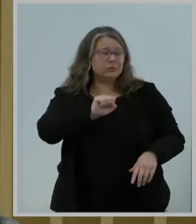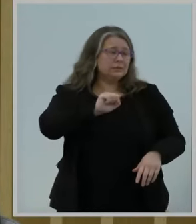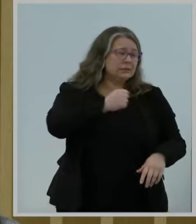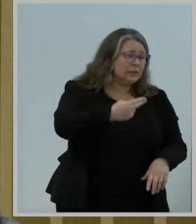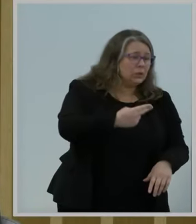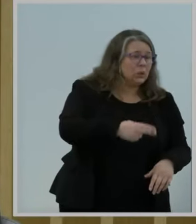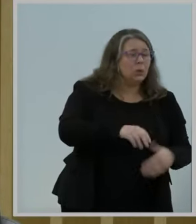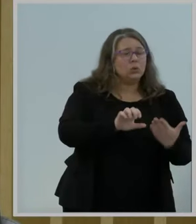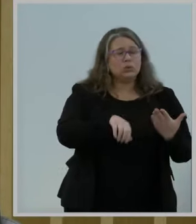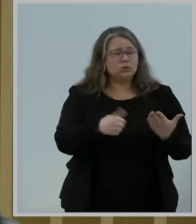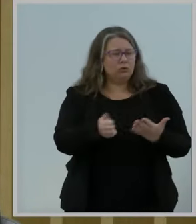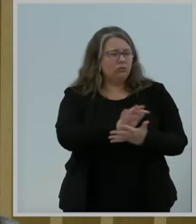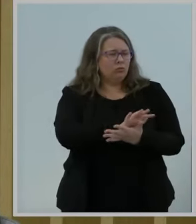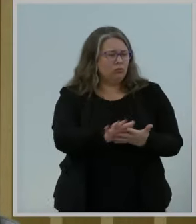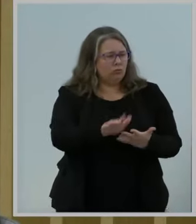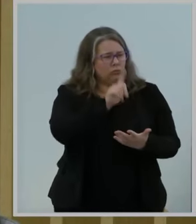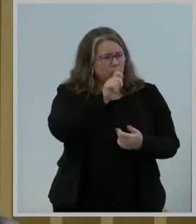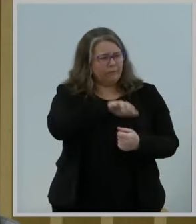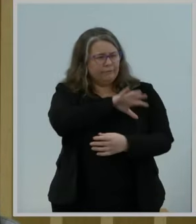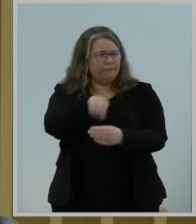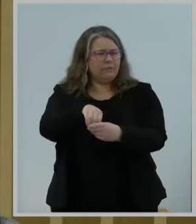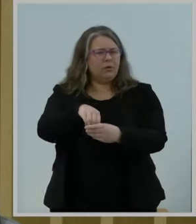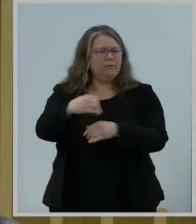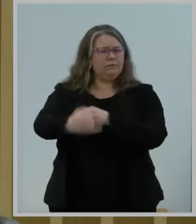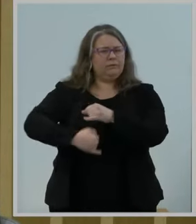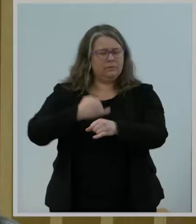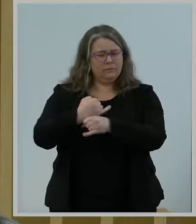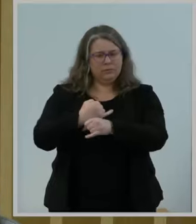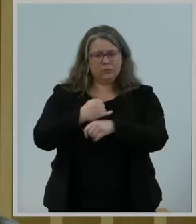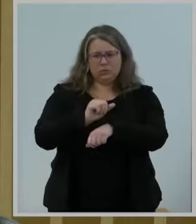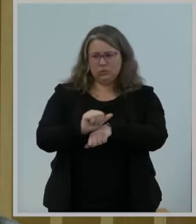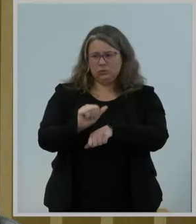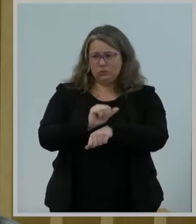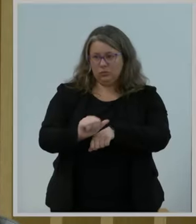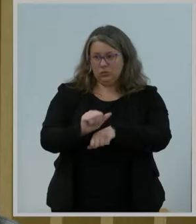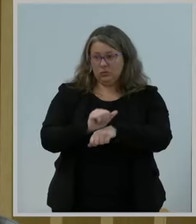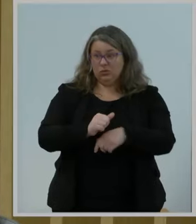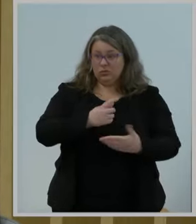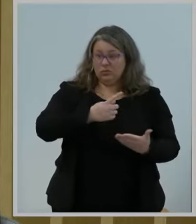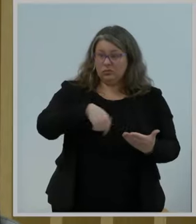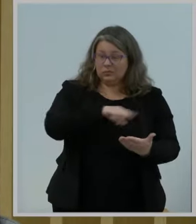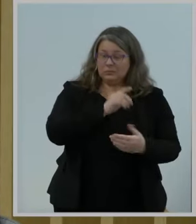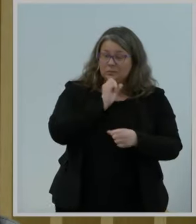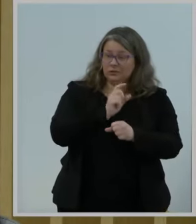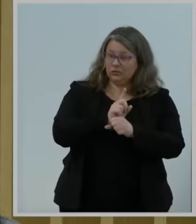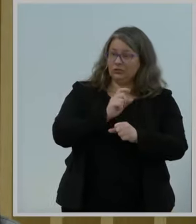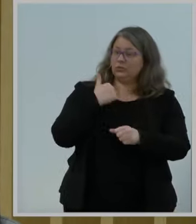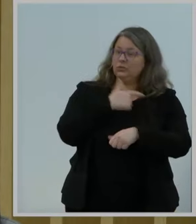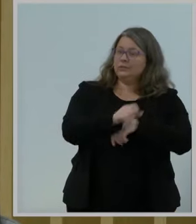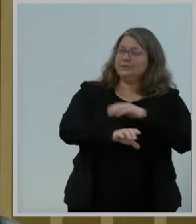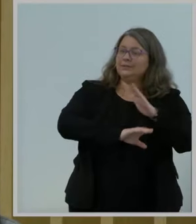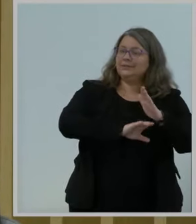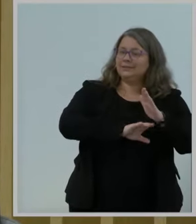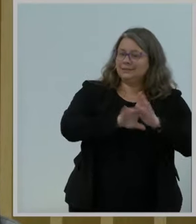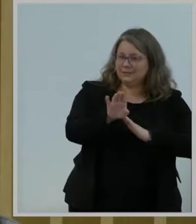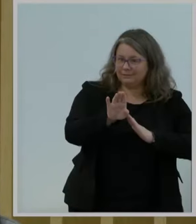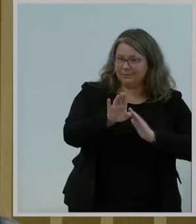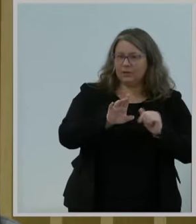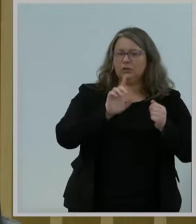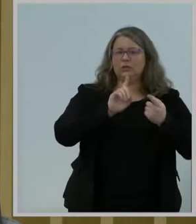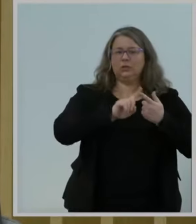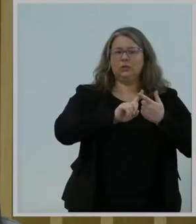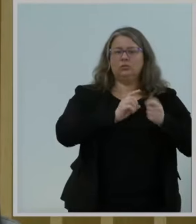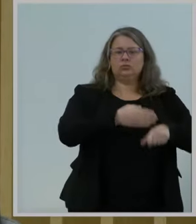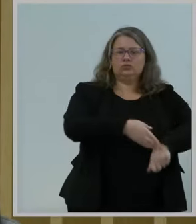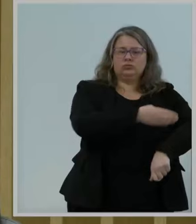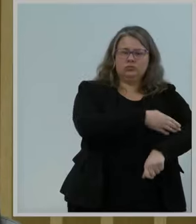technologies develop in ways that work for America's interests and not those of foreign governments and delegations that do not